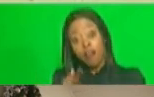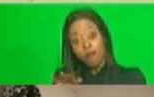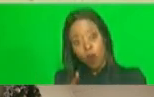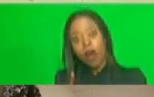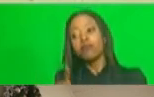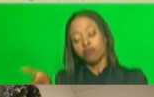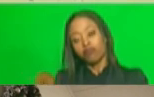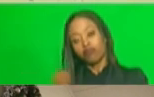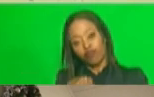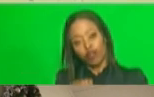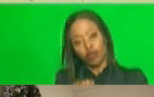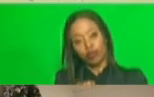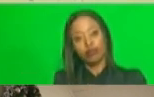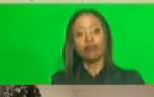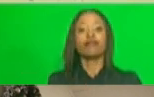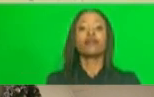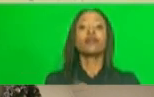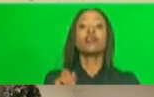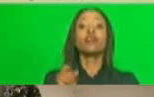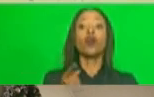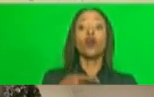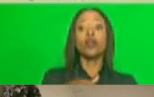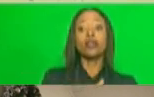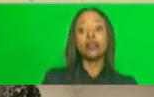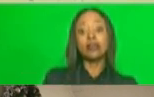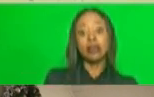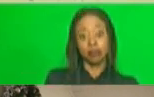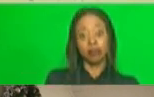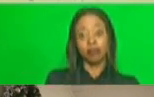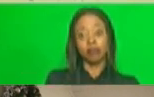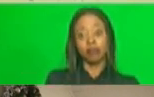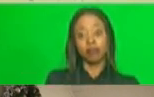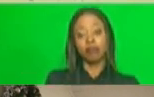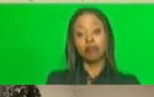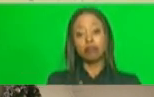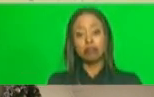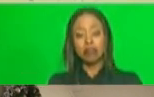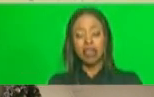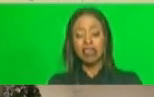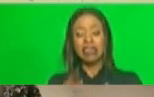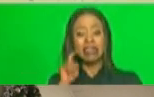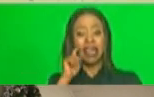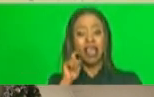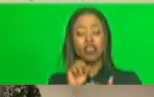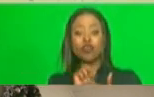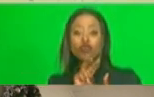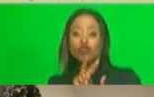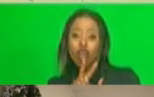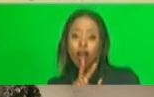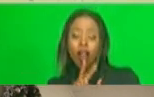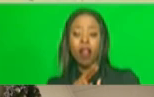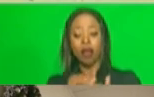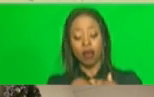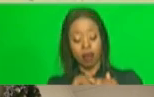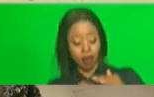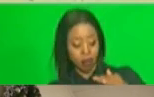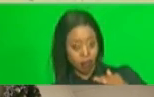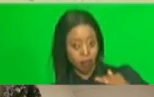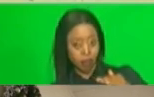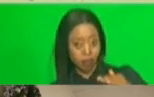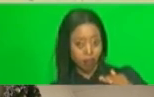All deaths of patients who are 12 years and below